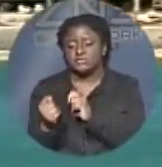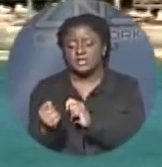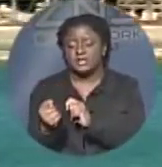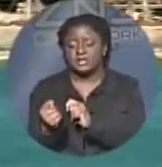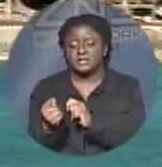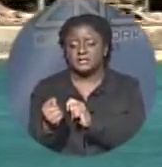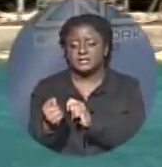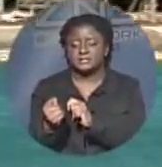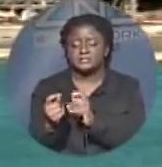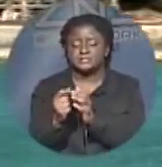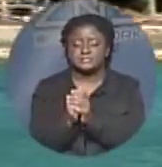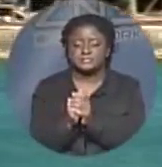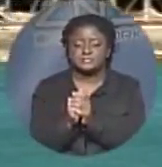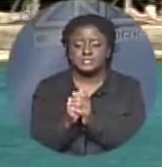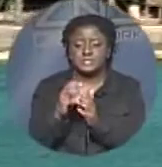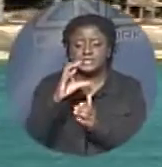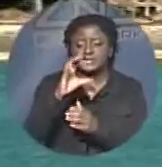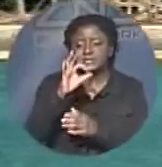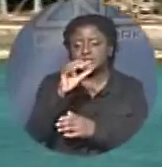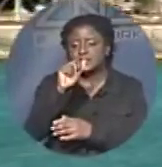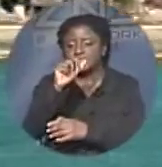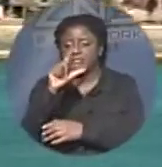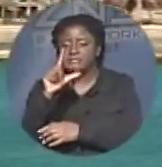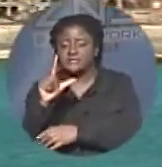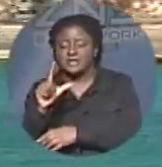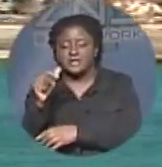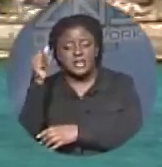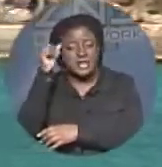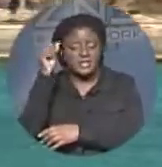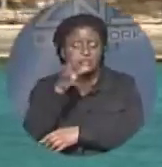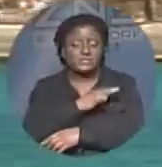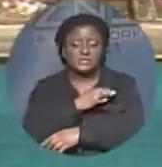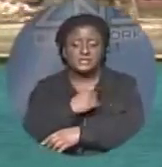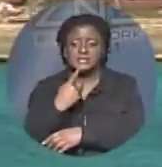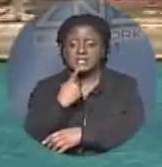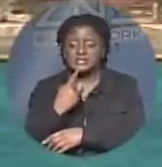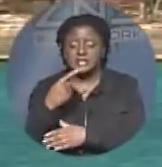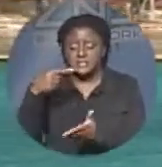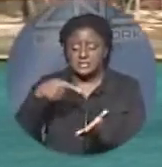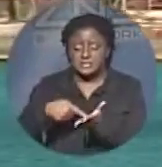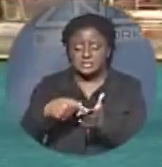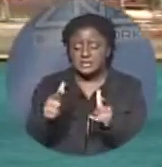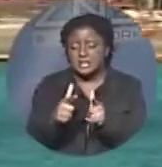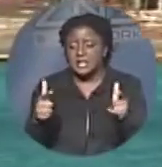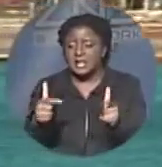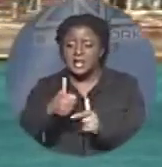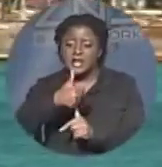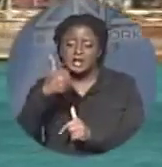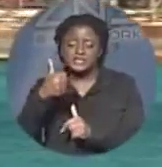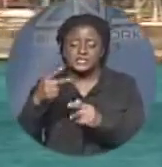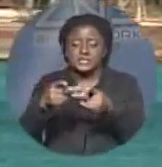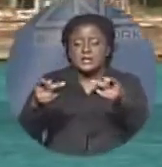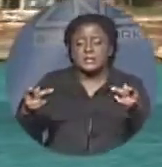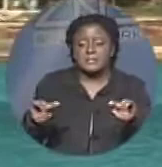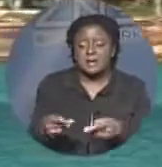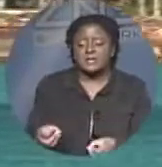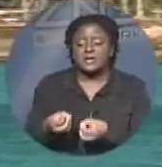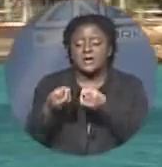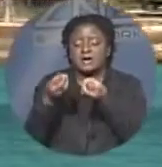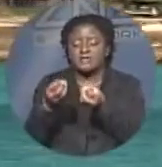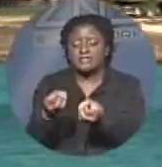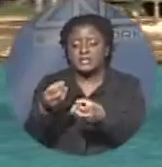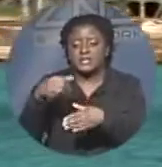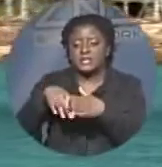shares. C-Files' Anthony Ferguson says this was the largest public offering in the history of the Bahamas, so the process was tedious and time-consuming.